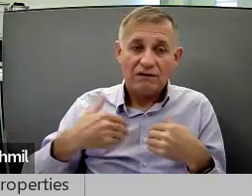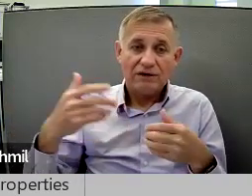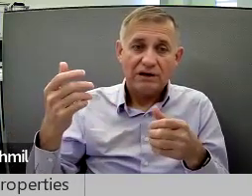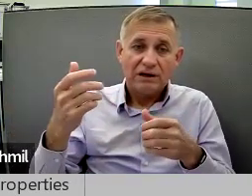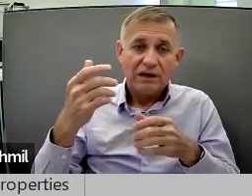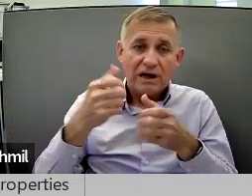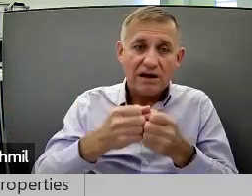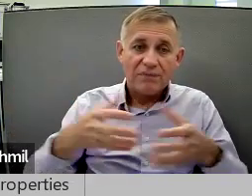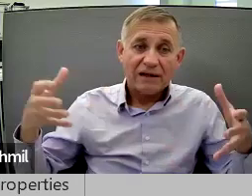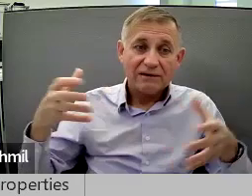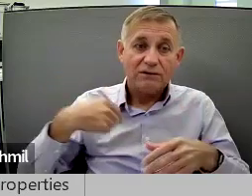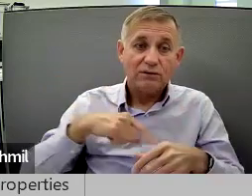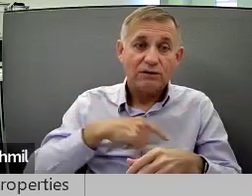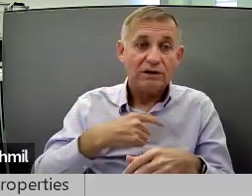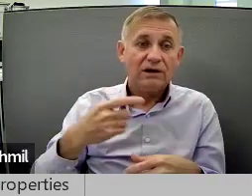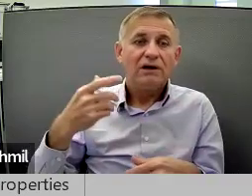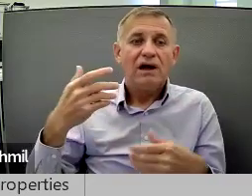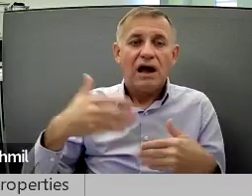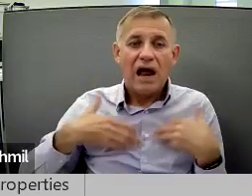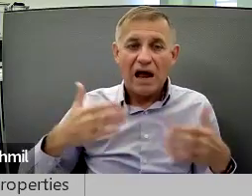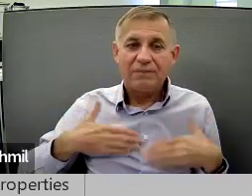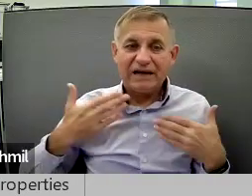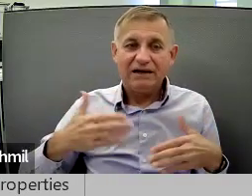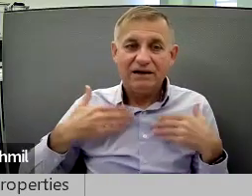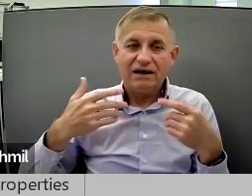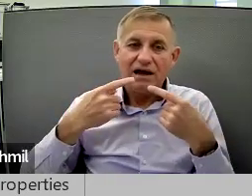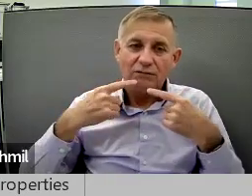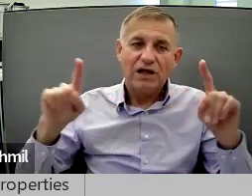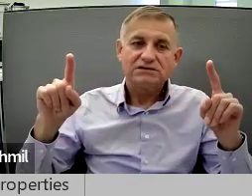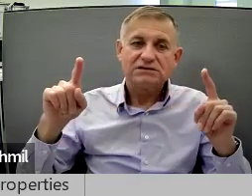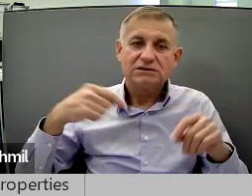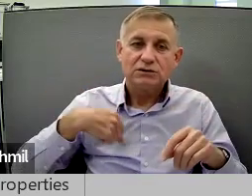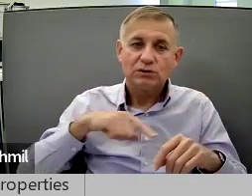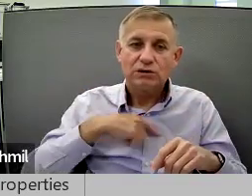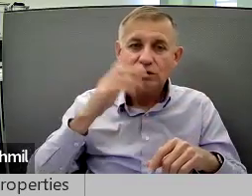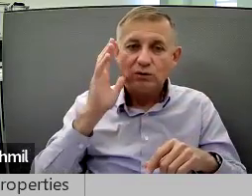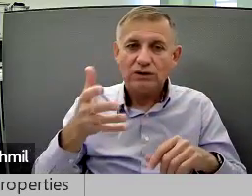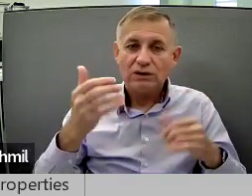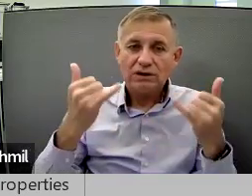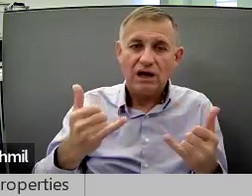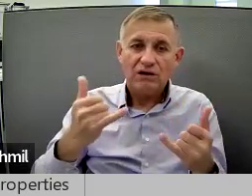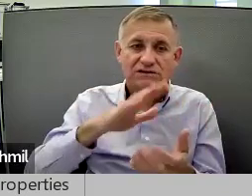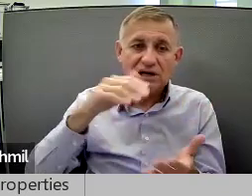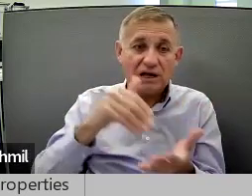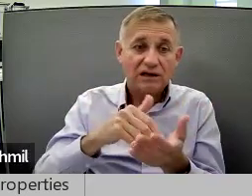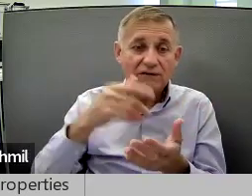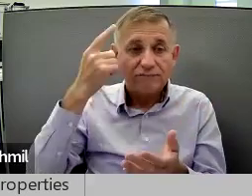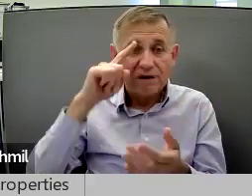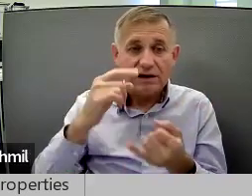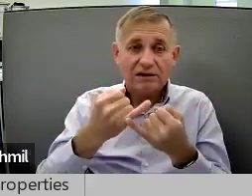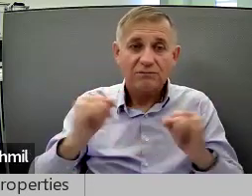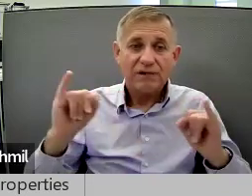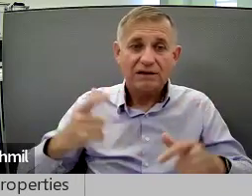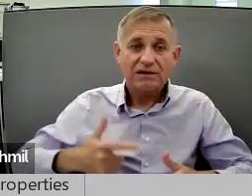We have expanded. We are so happy to announce that we will now be the